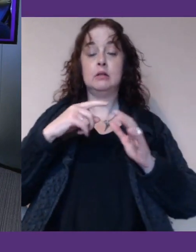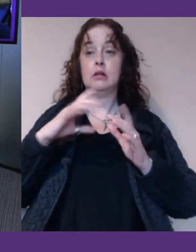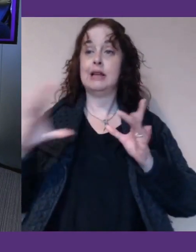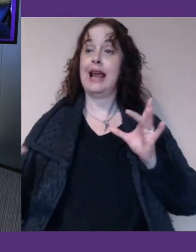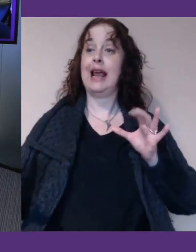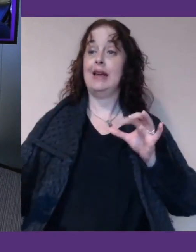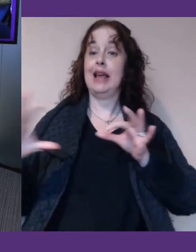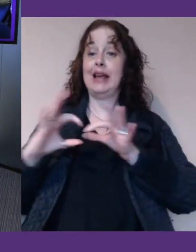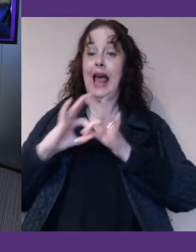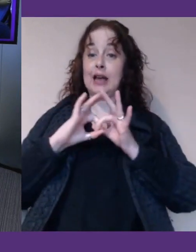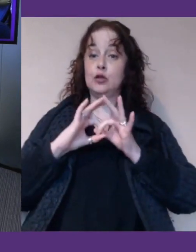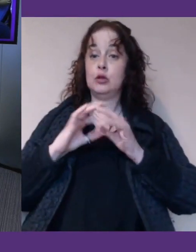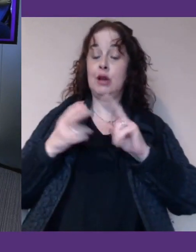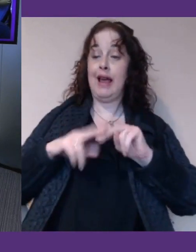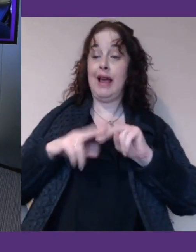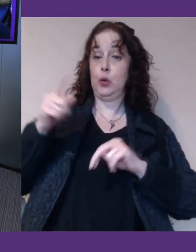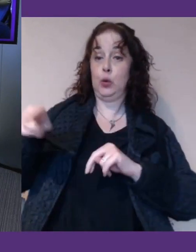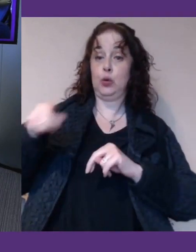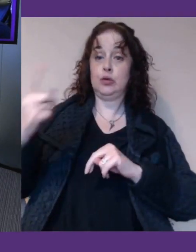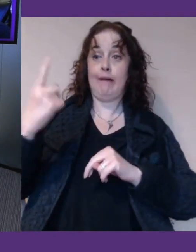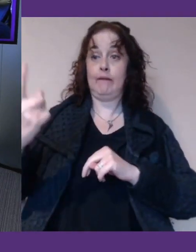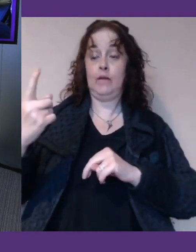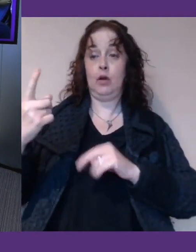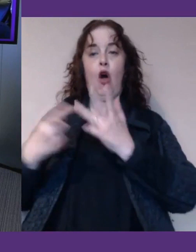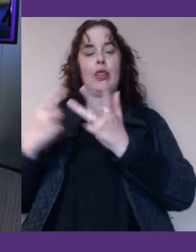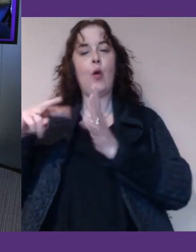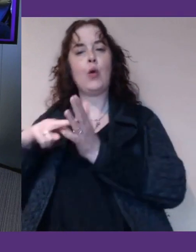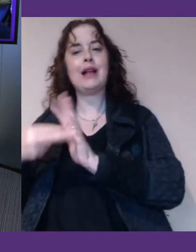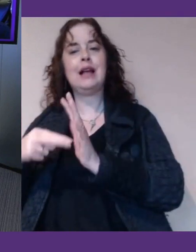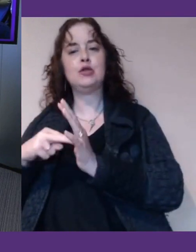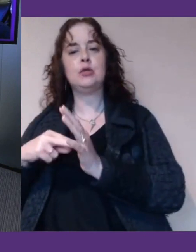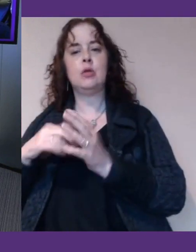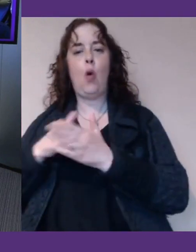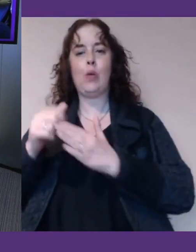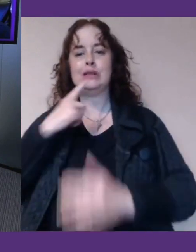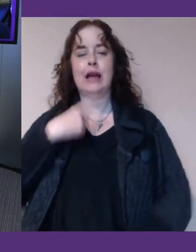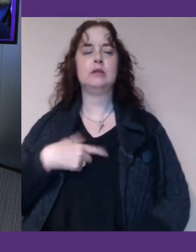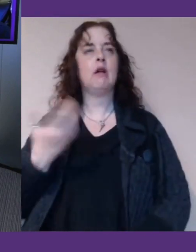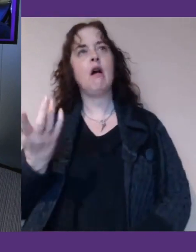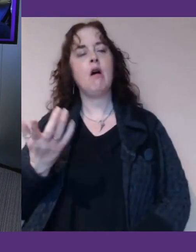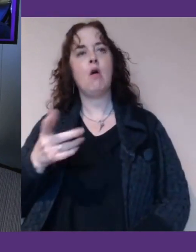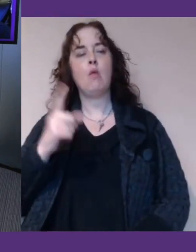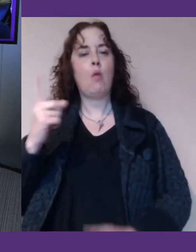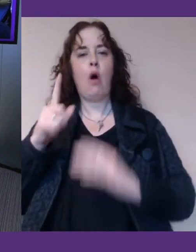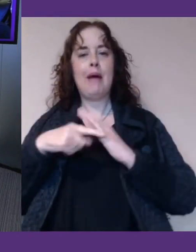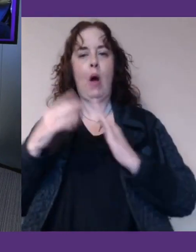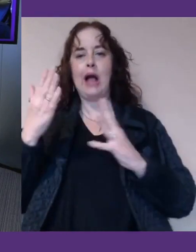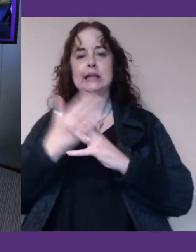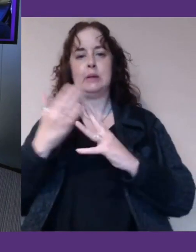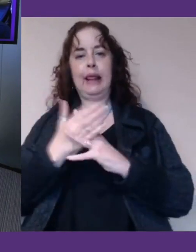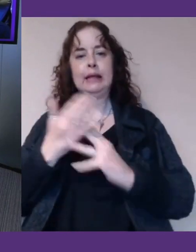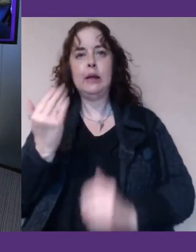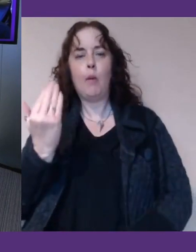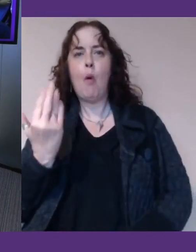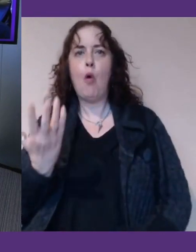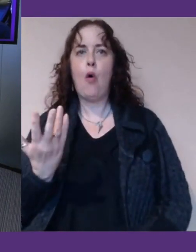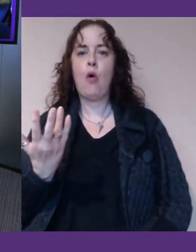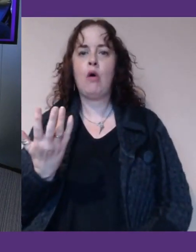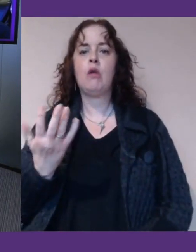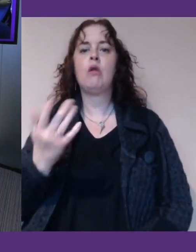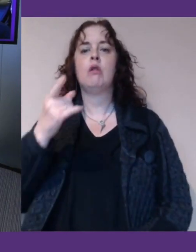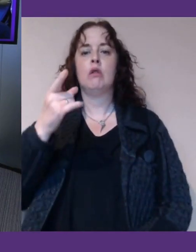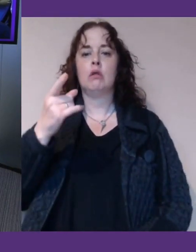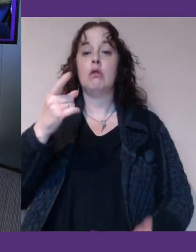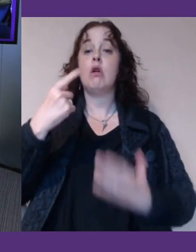person in your organisation, who's always saying, what about accessibility, and so on, then policy,